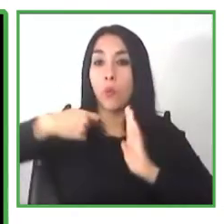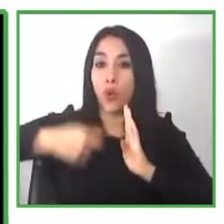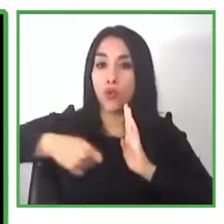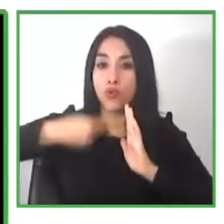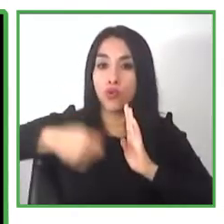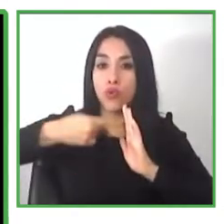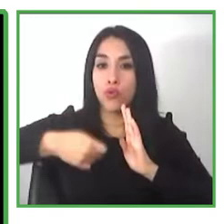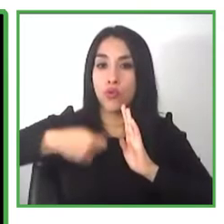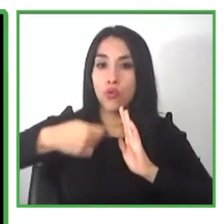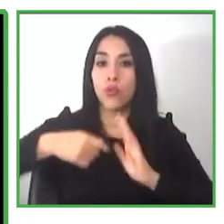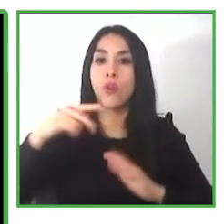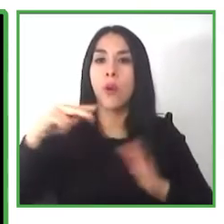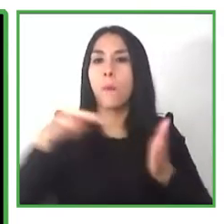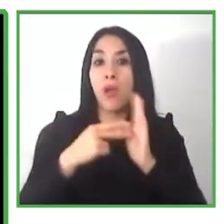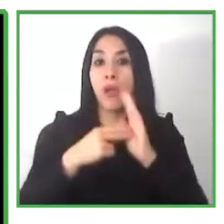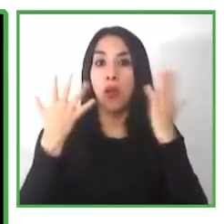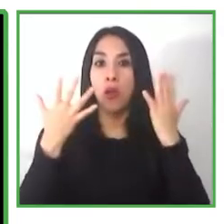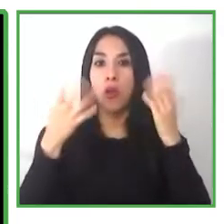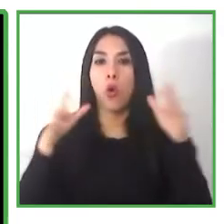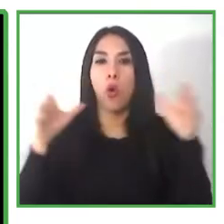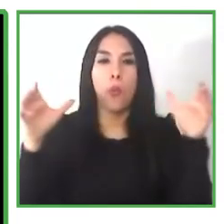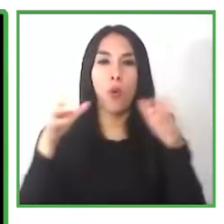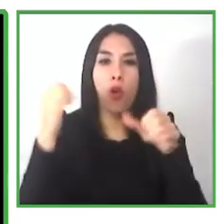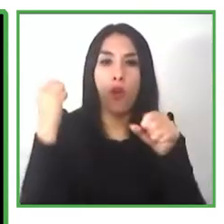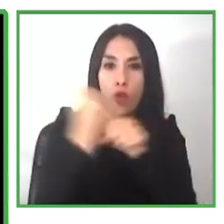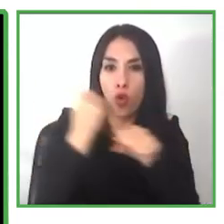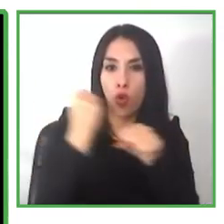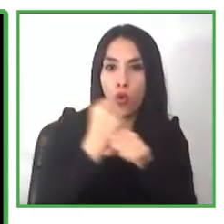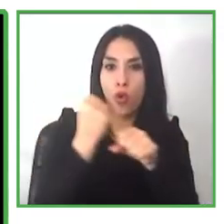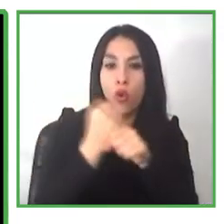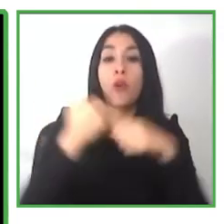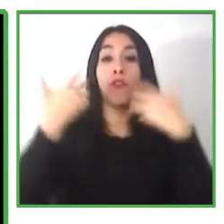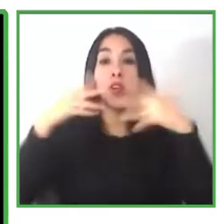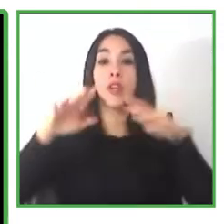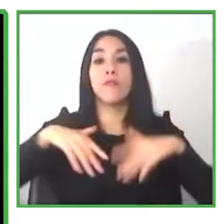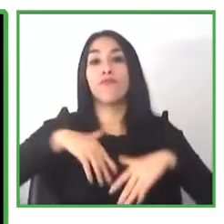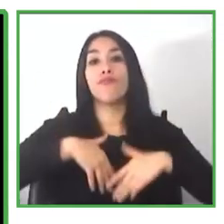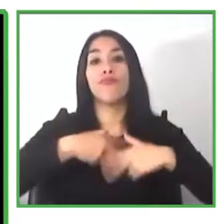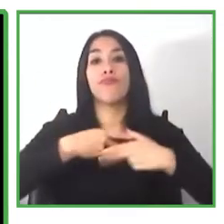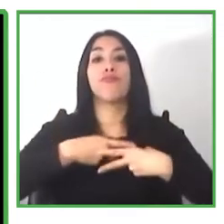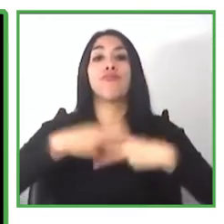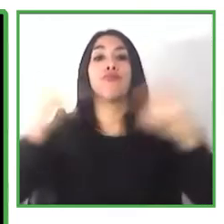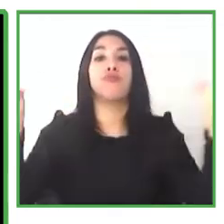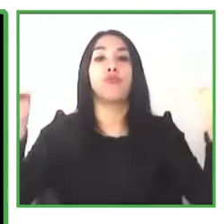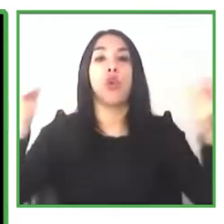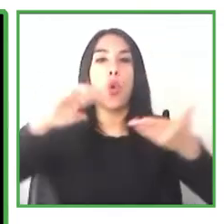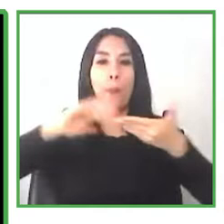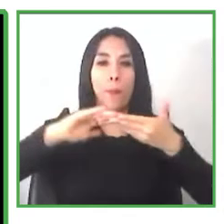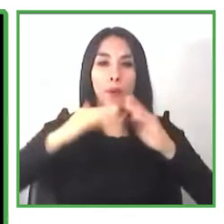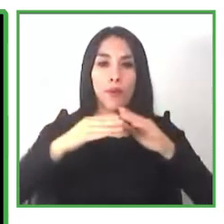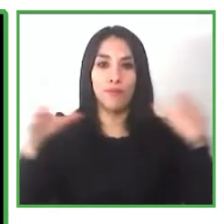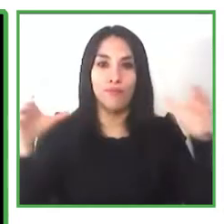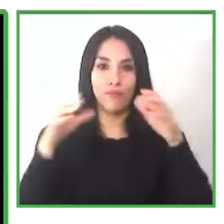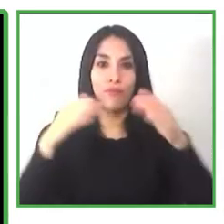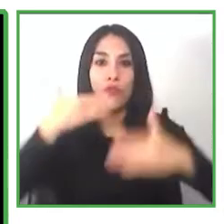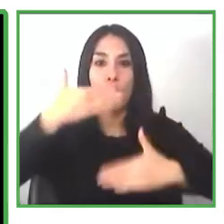for us engaging with the public and the private sector and how we believe we are truly person-centered then you'll have an